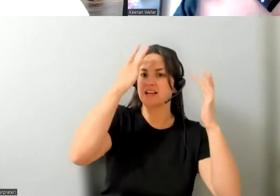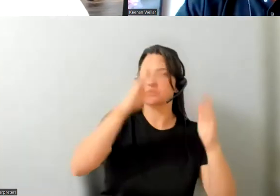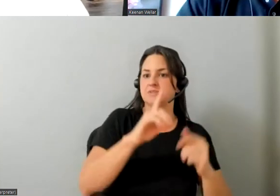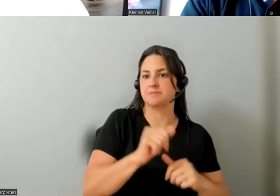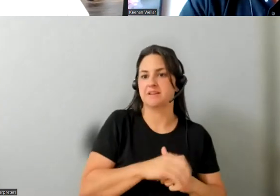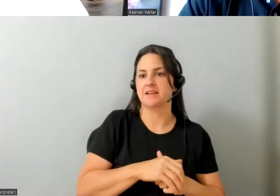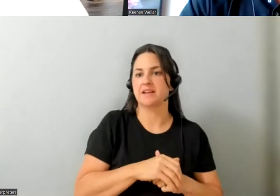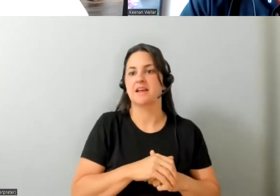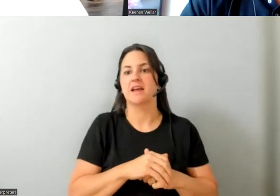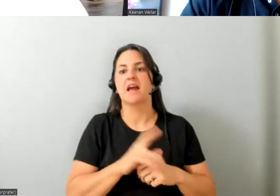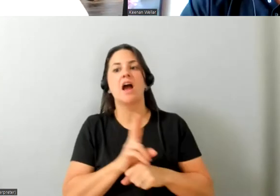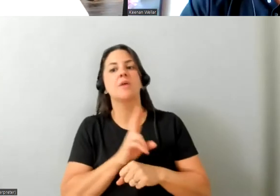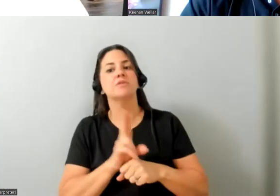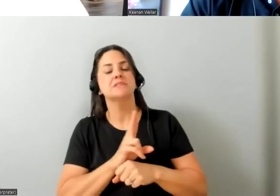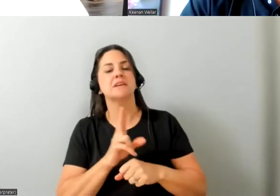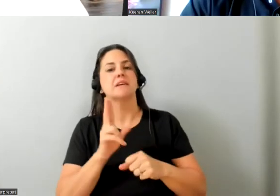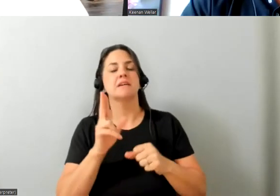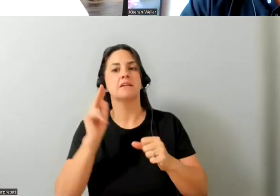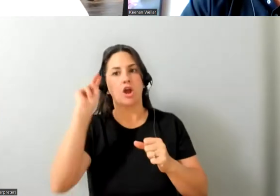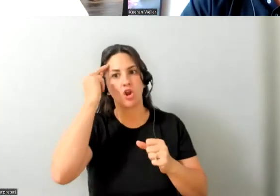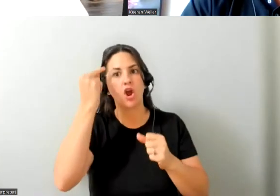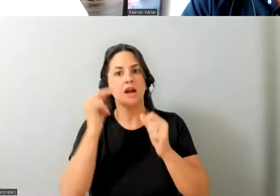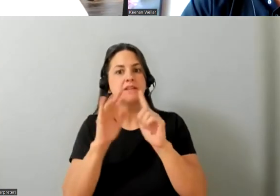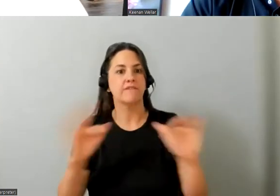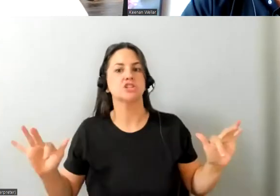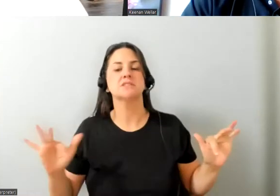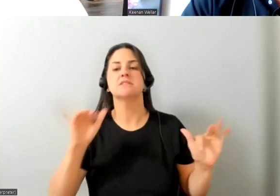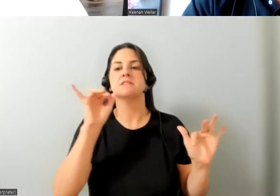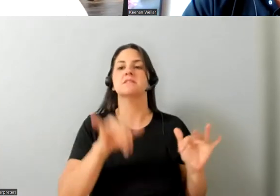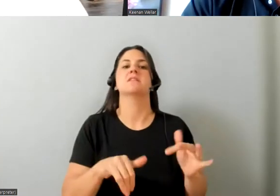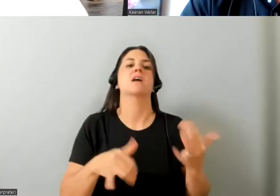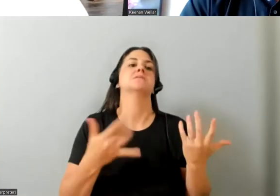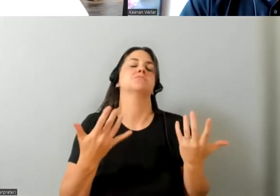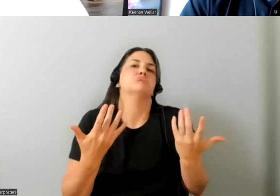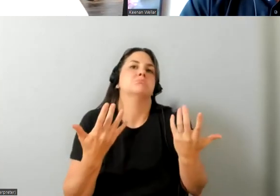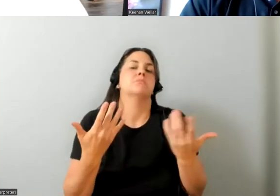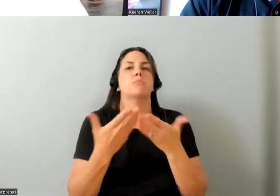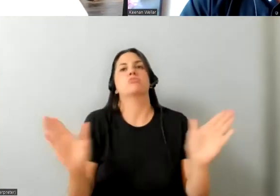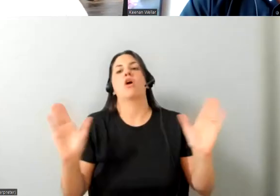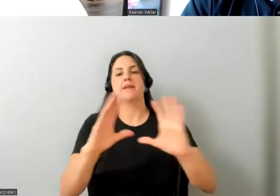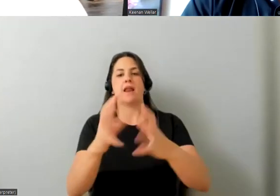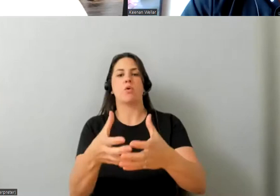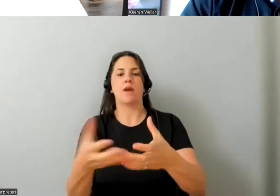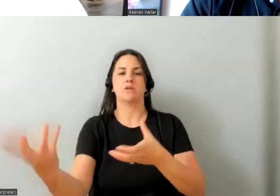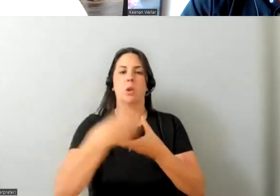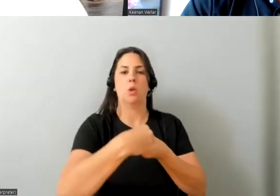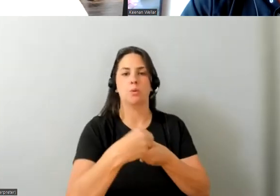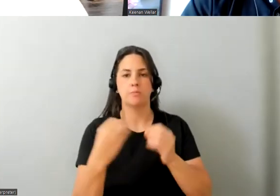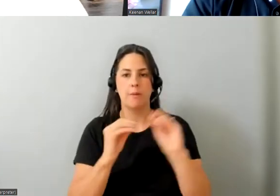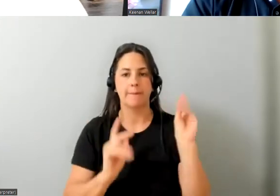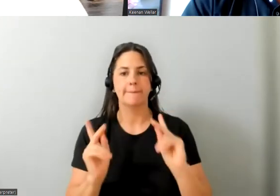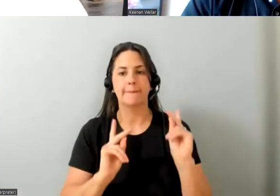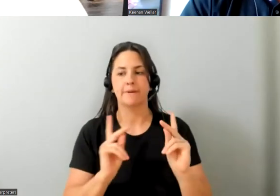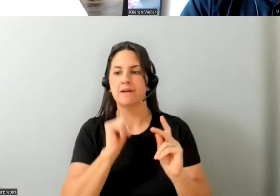using uh you know kind of uh neurodiverse is a broader category that would take into account uh more people you know non-standard